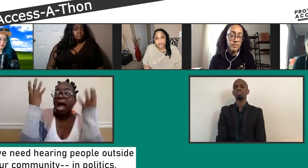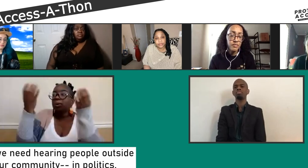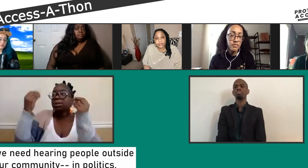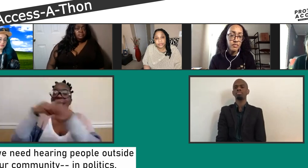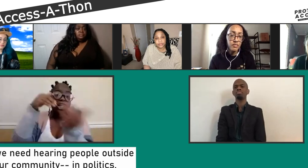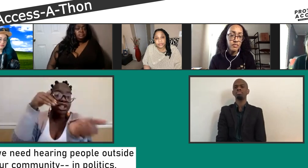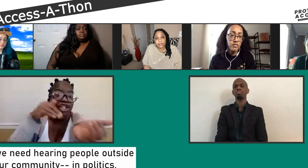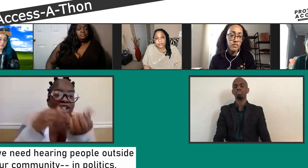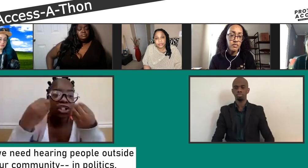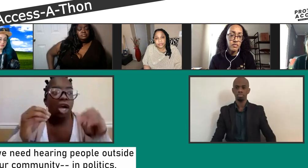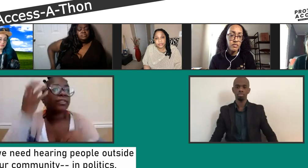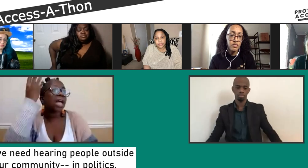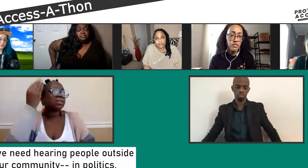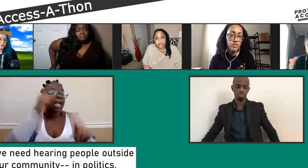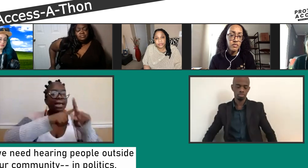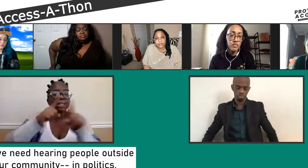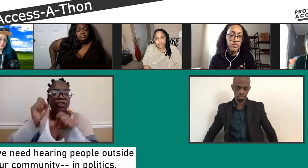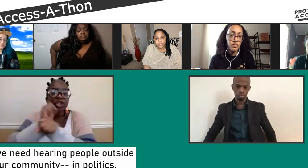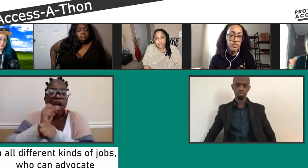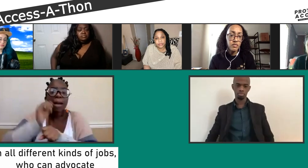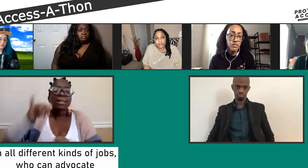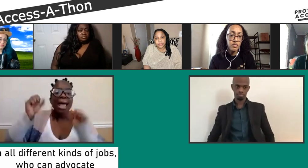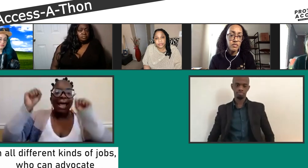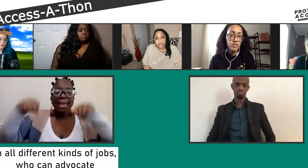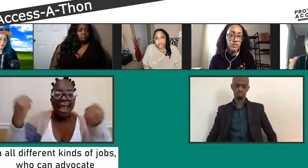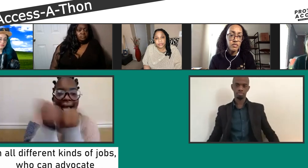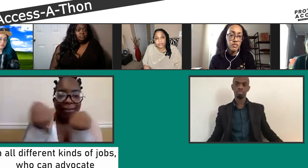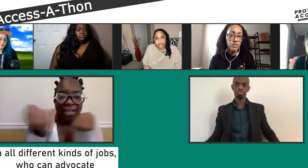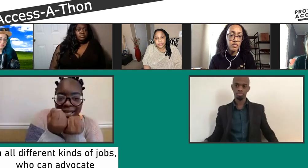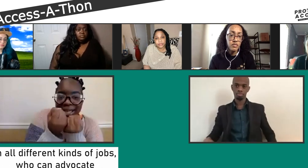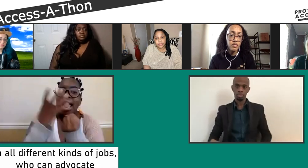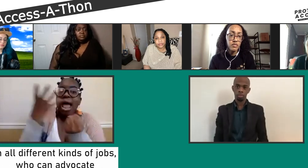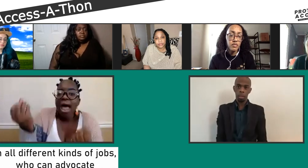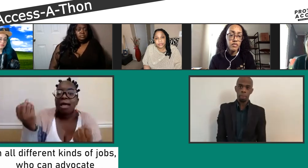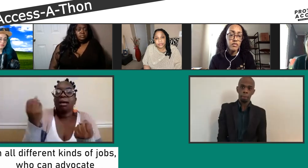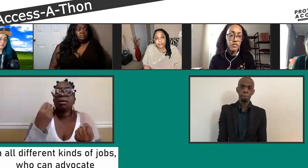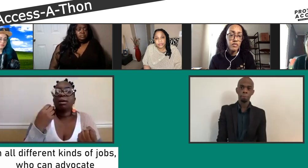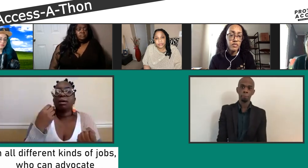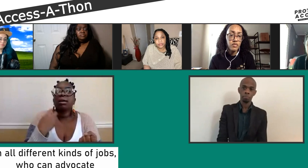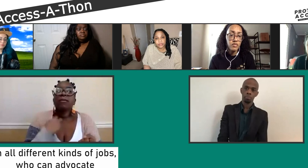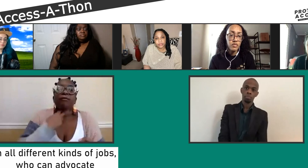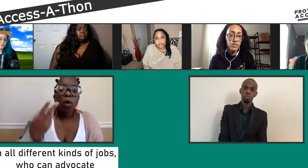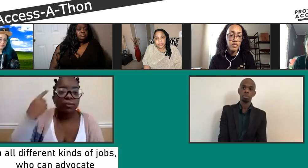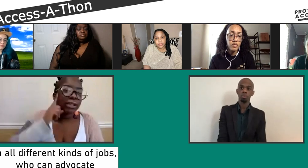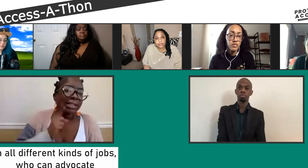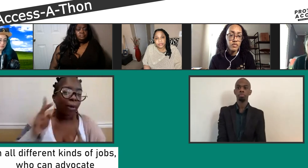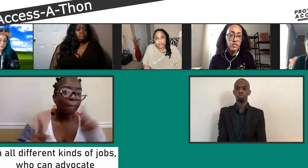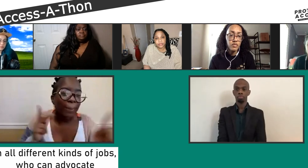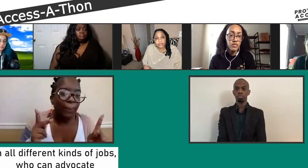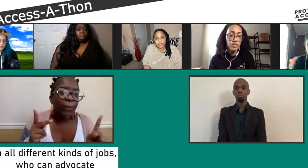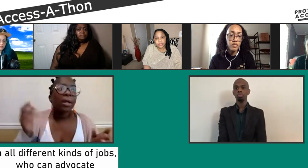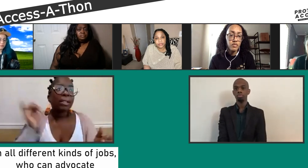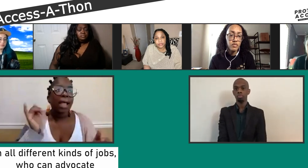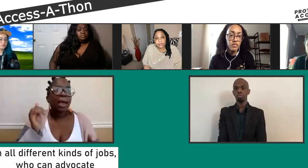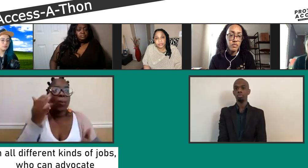outside of the world and different things like politics or doctor's office or different things like that to advocate for us and to use sign language